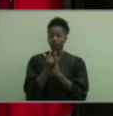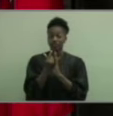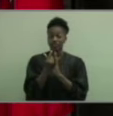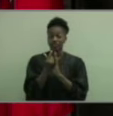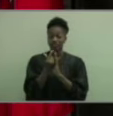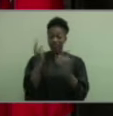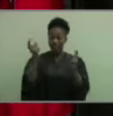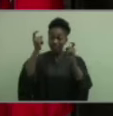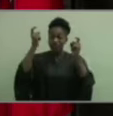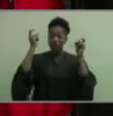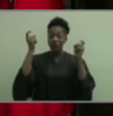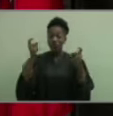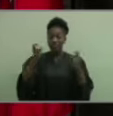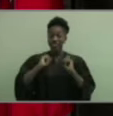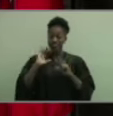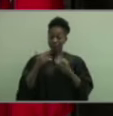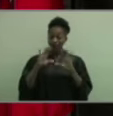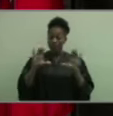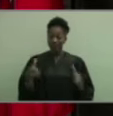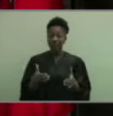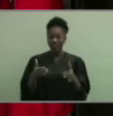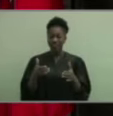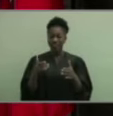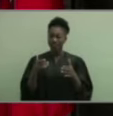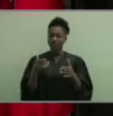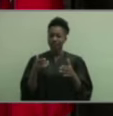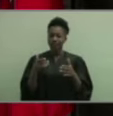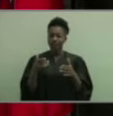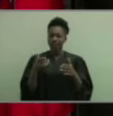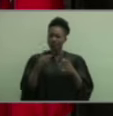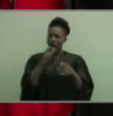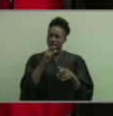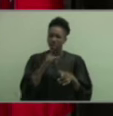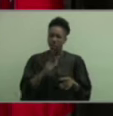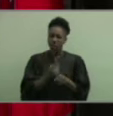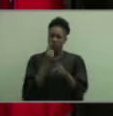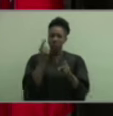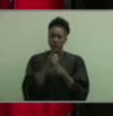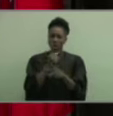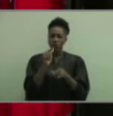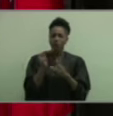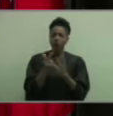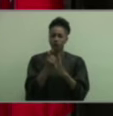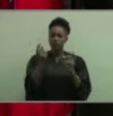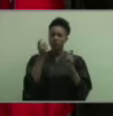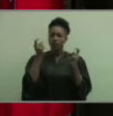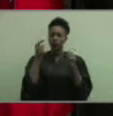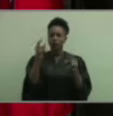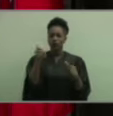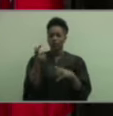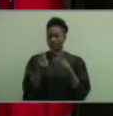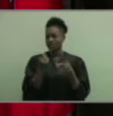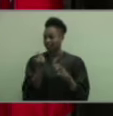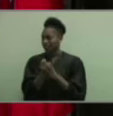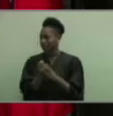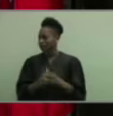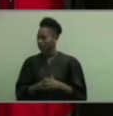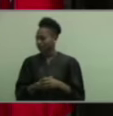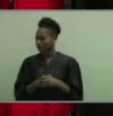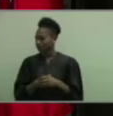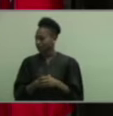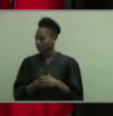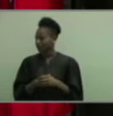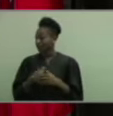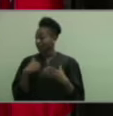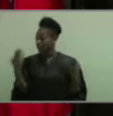a full and final send-off during these unprecedented times. I feel incredibly honored to be able to represent Jenkins High School and share